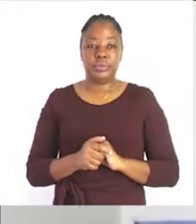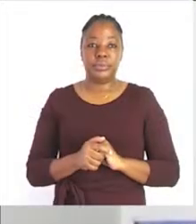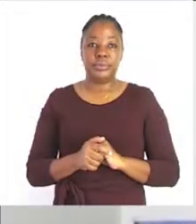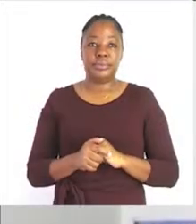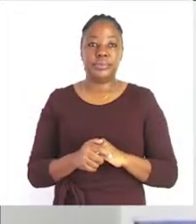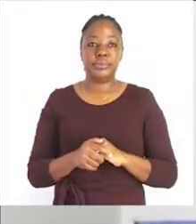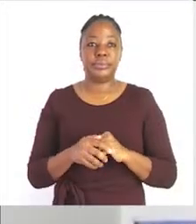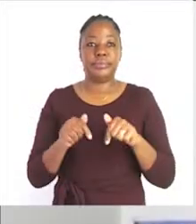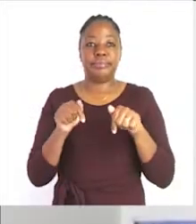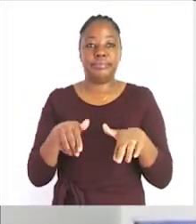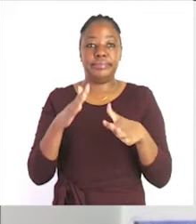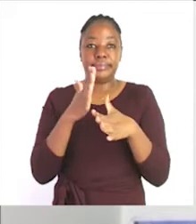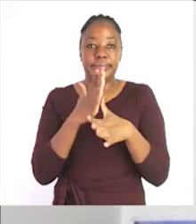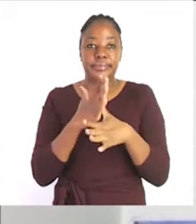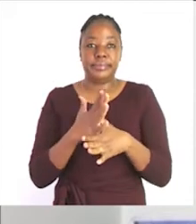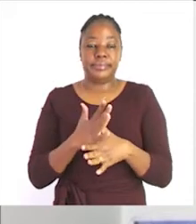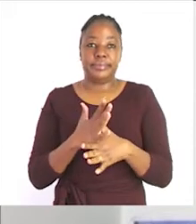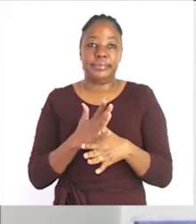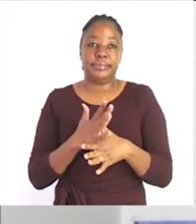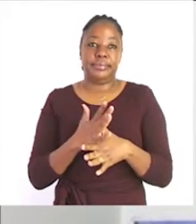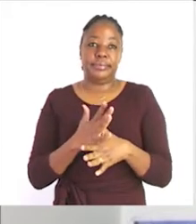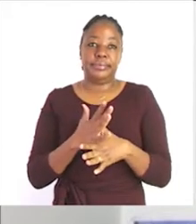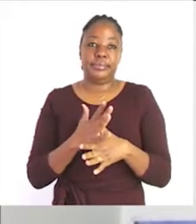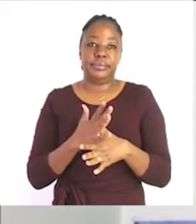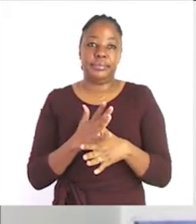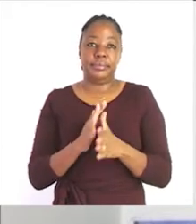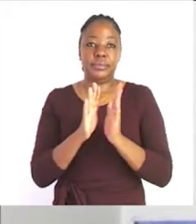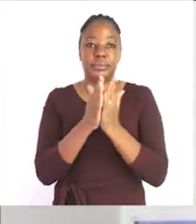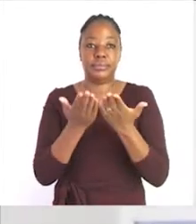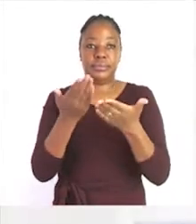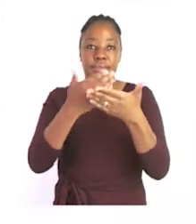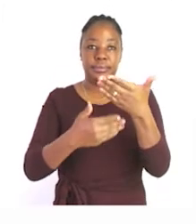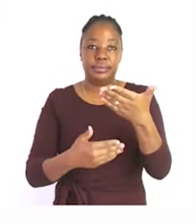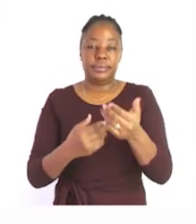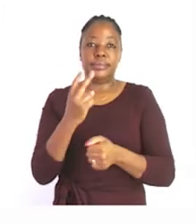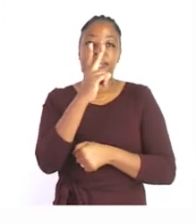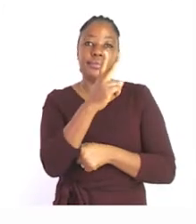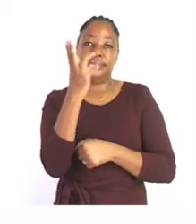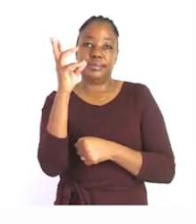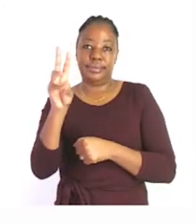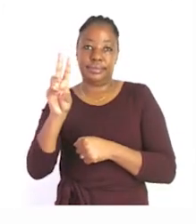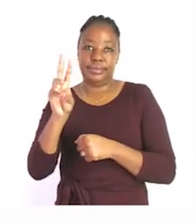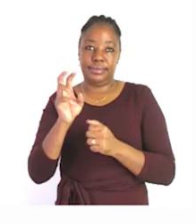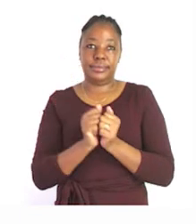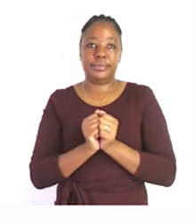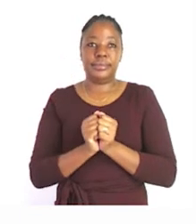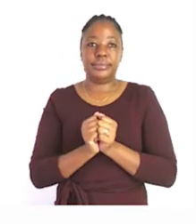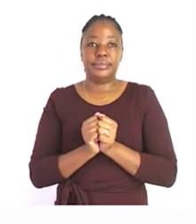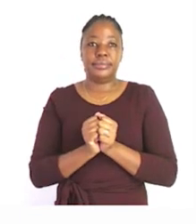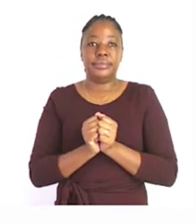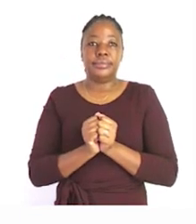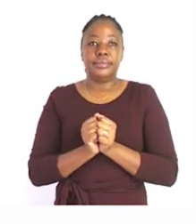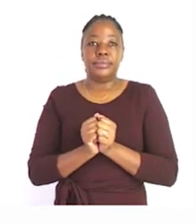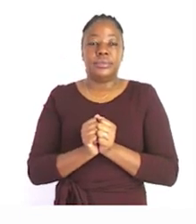our first exercise for today can be found on page 26 on page 26 we will